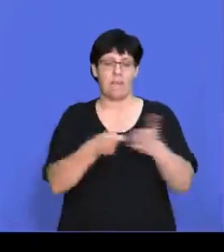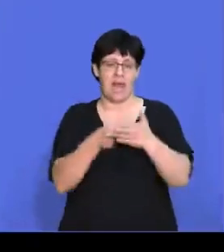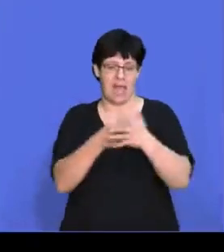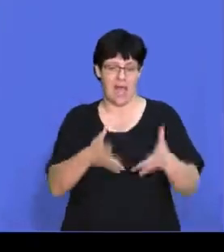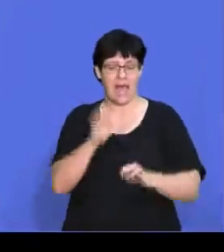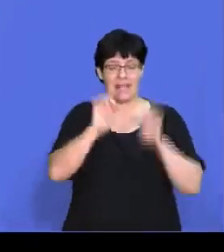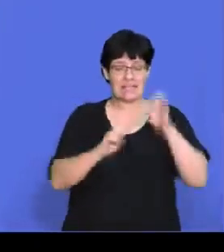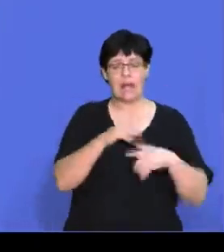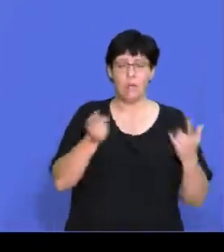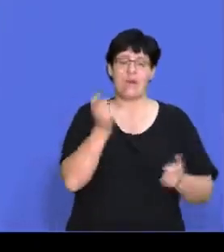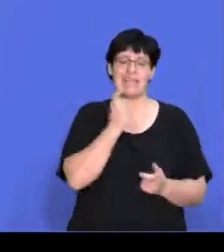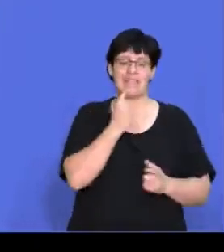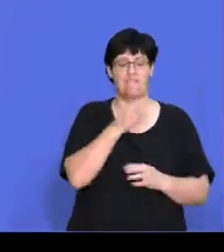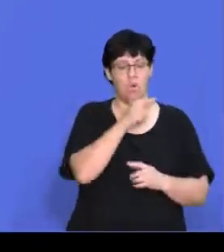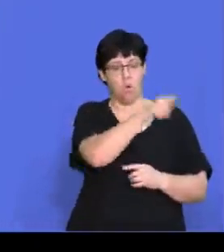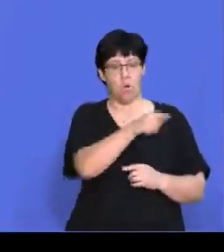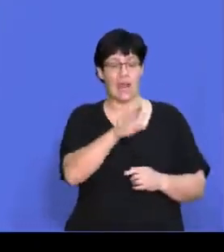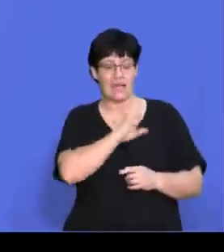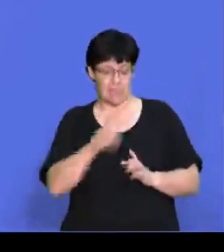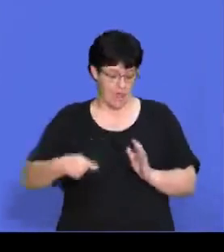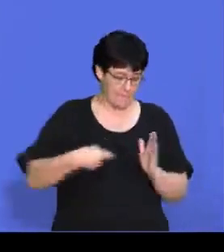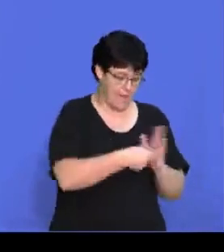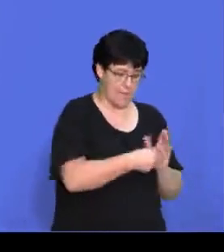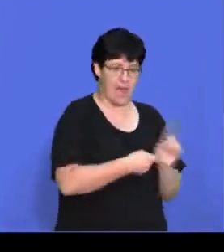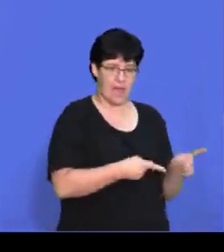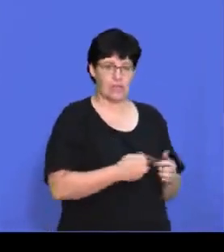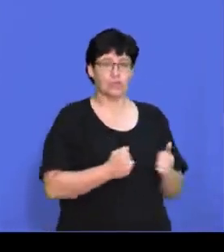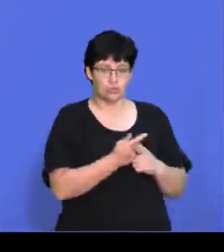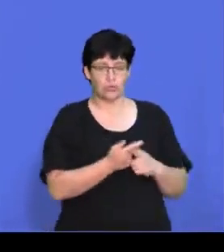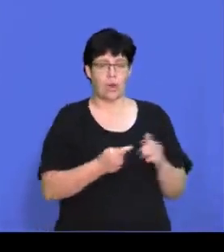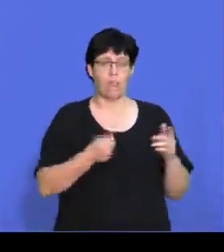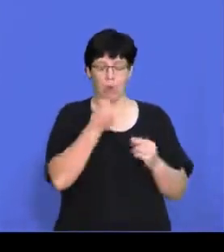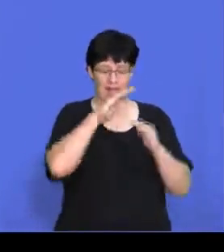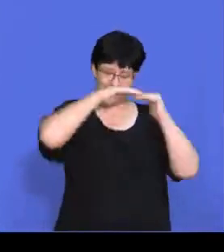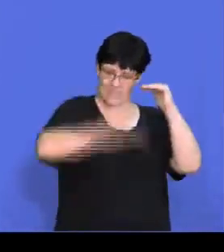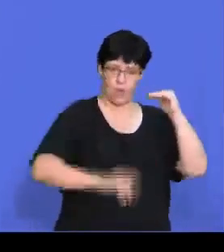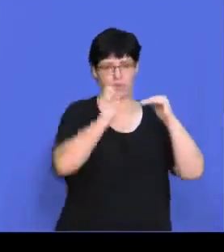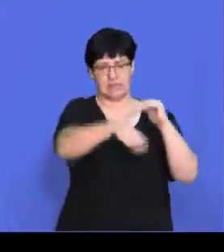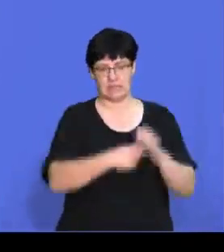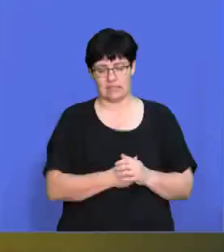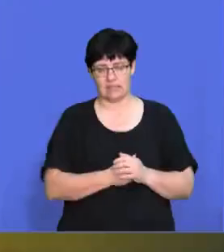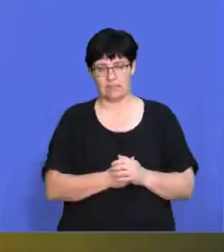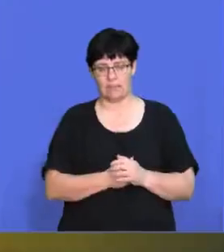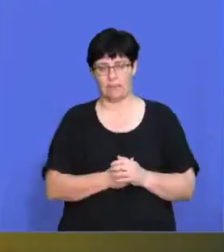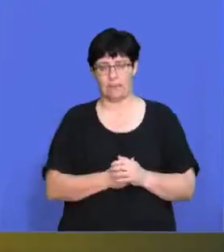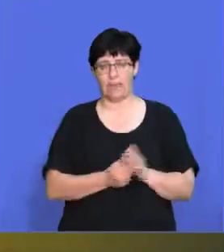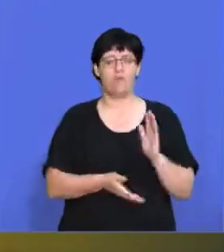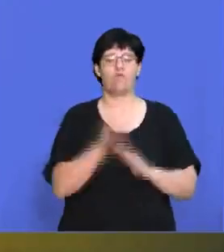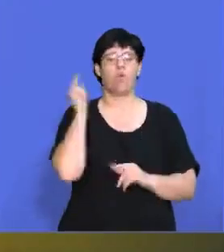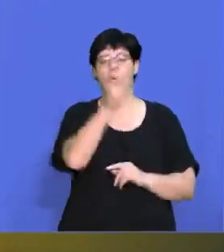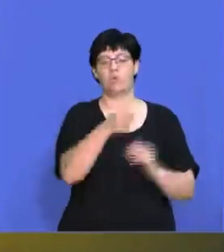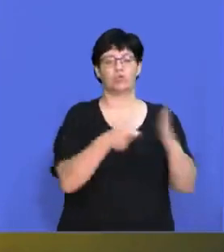it is for buyers or customers to drive prices down. If you go to the shops